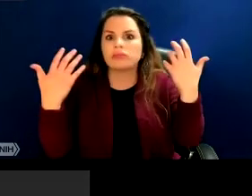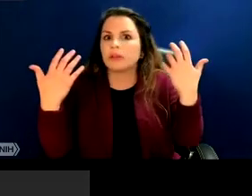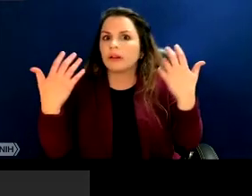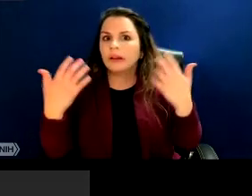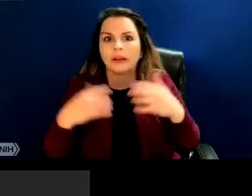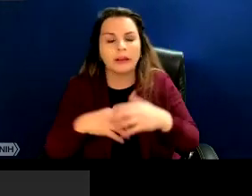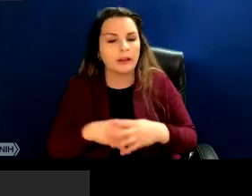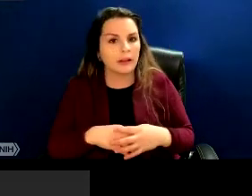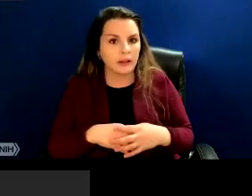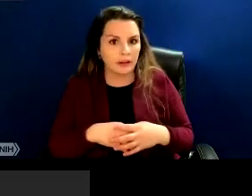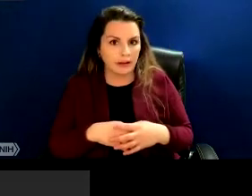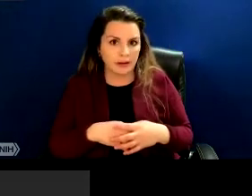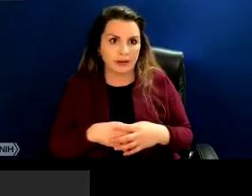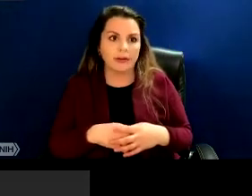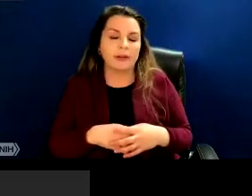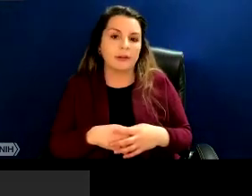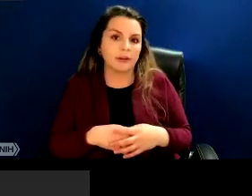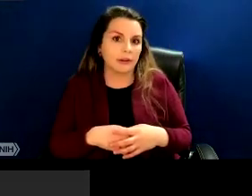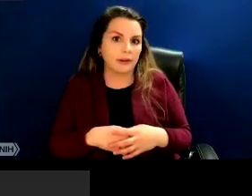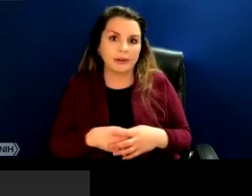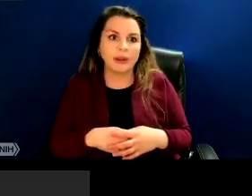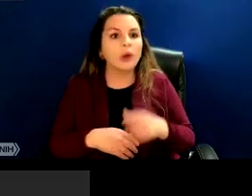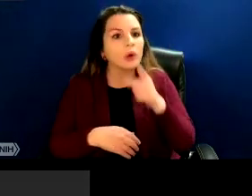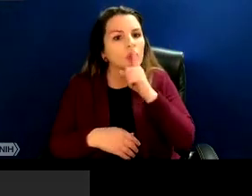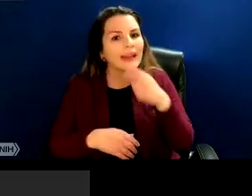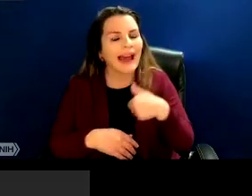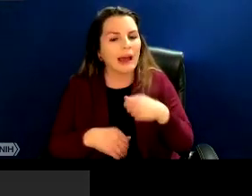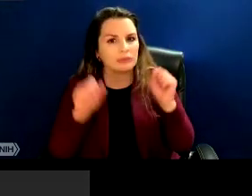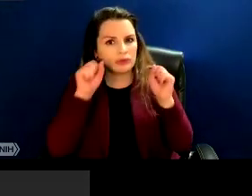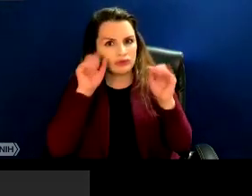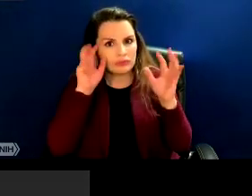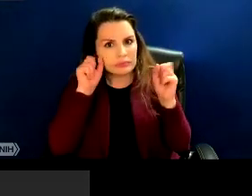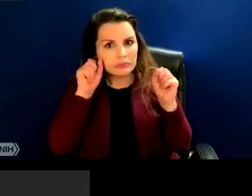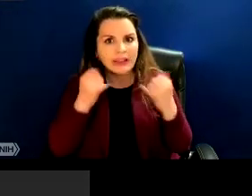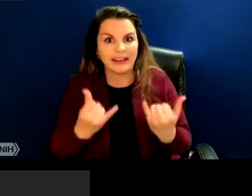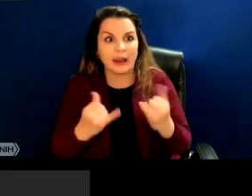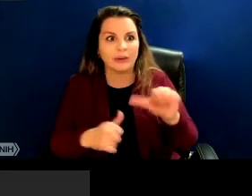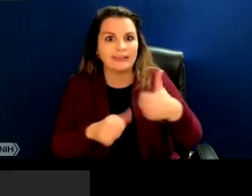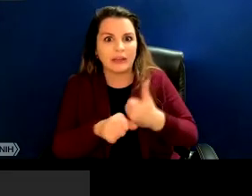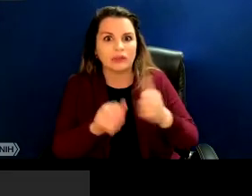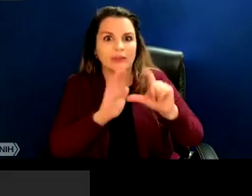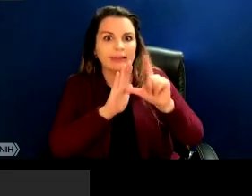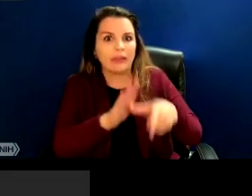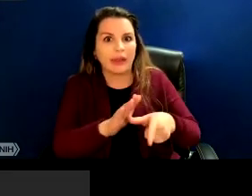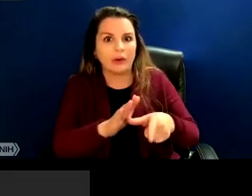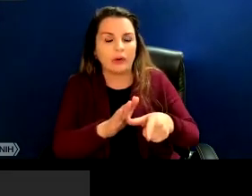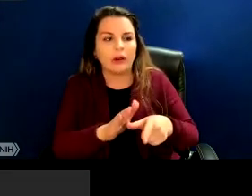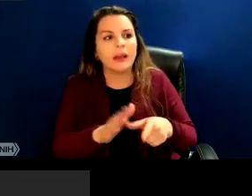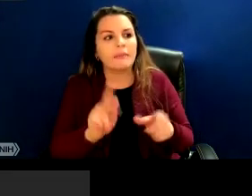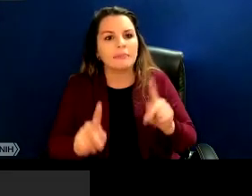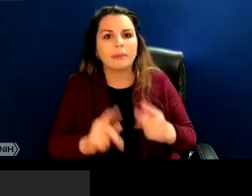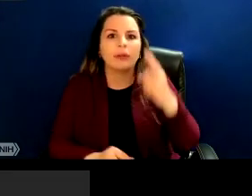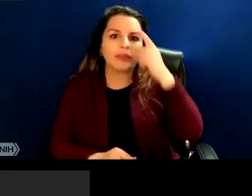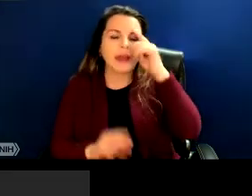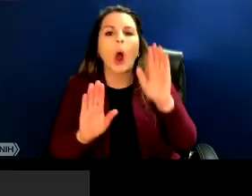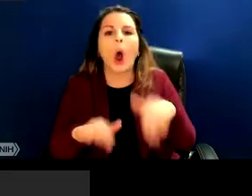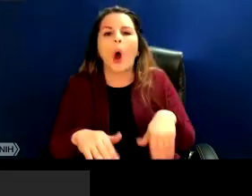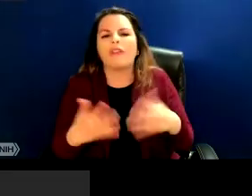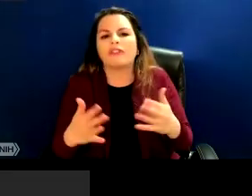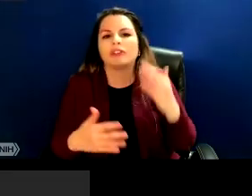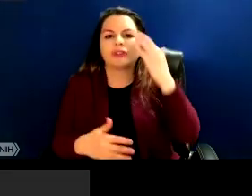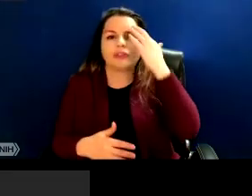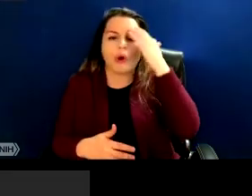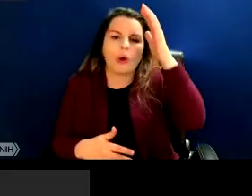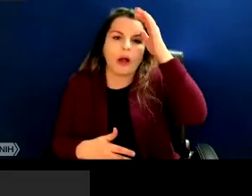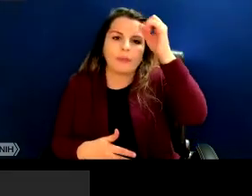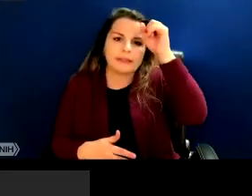it's shocking to me that now 10 years later it's common sense it's common knowledge